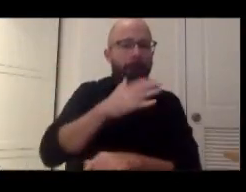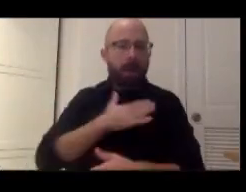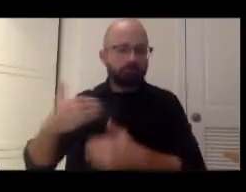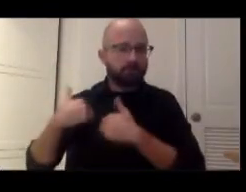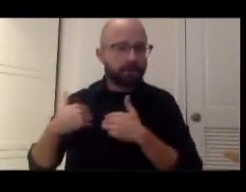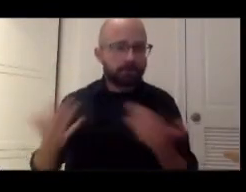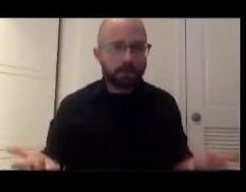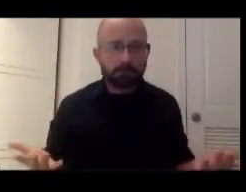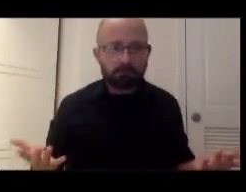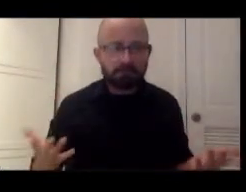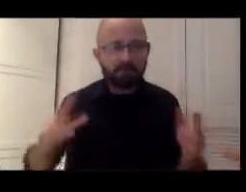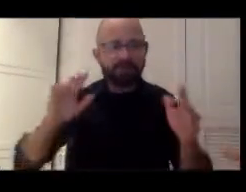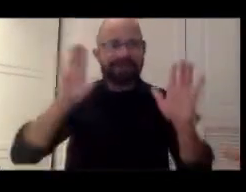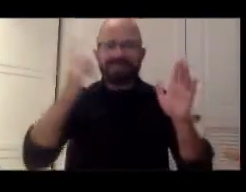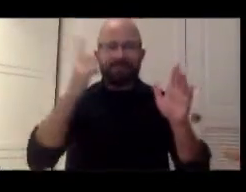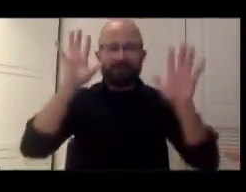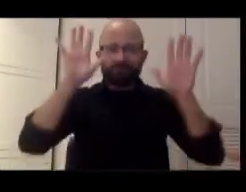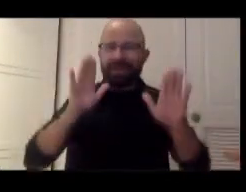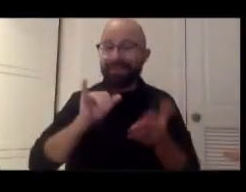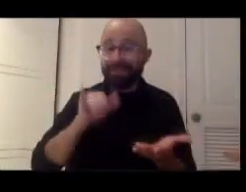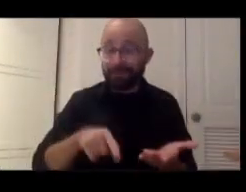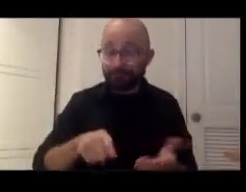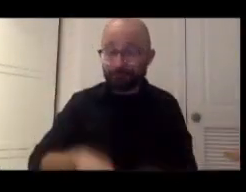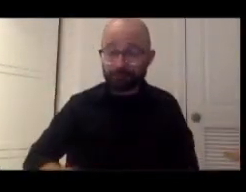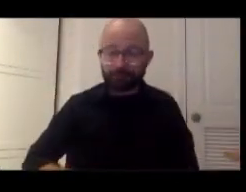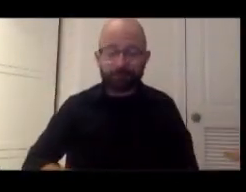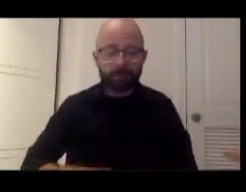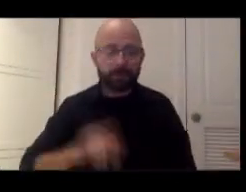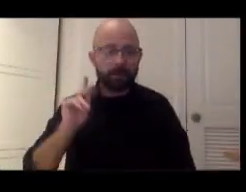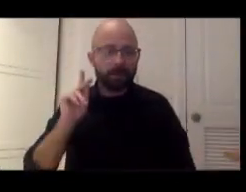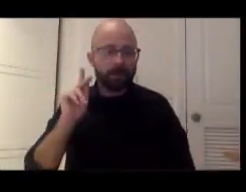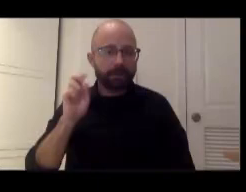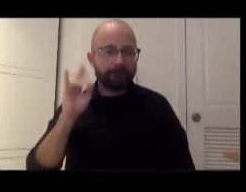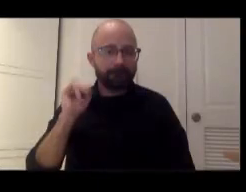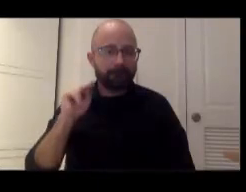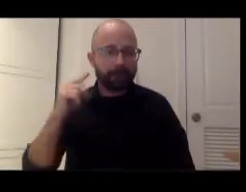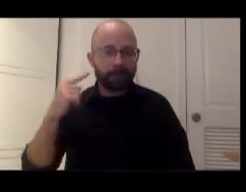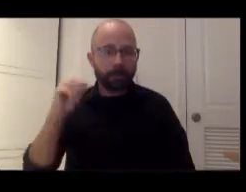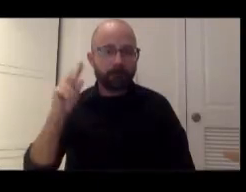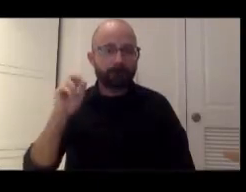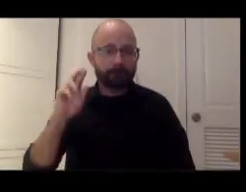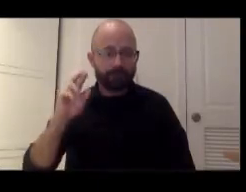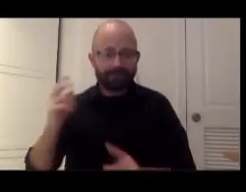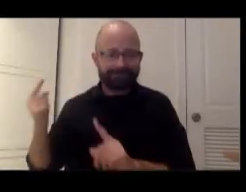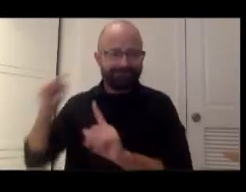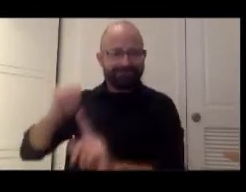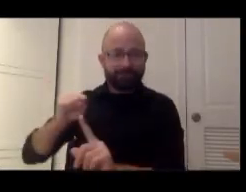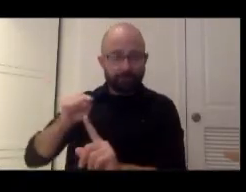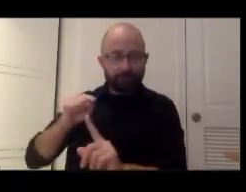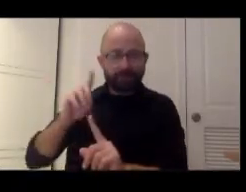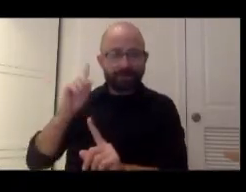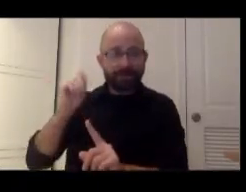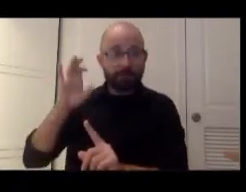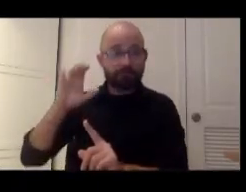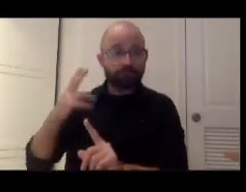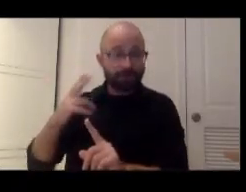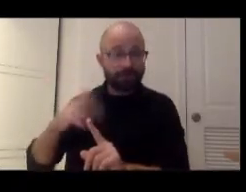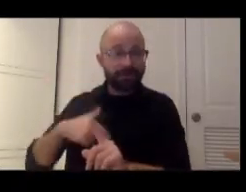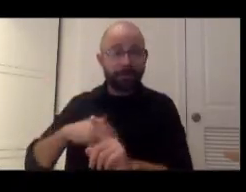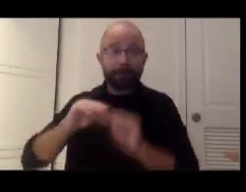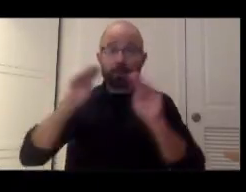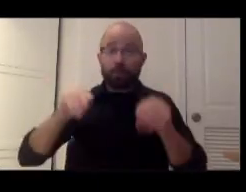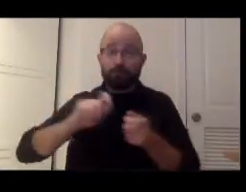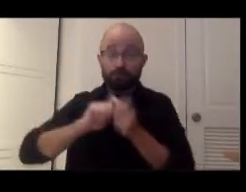thanks. Yeah, and that brings this to mind, Deborah, that museums are also changing, have been changing, and are